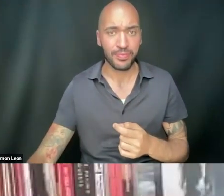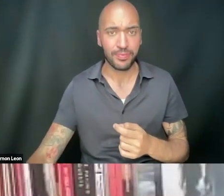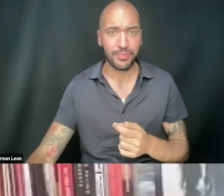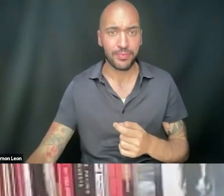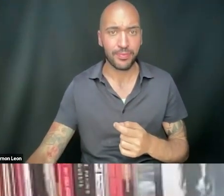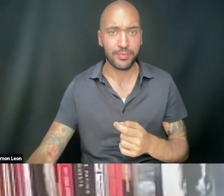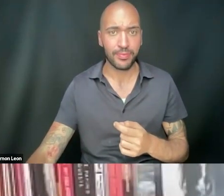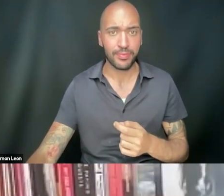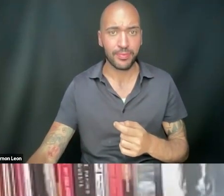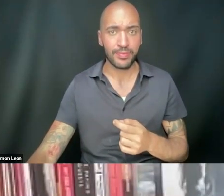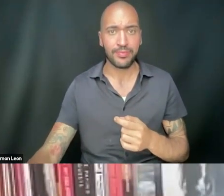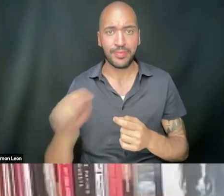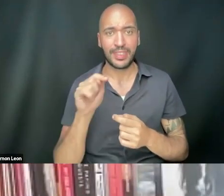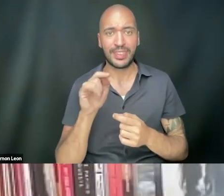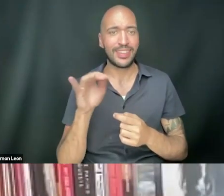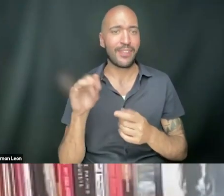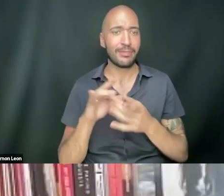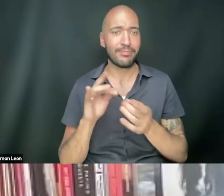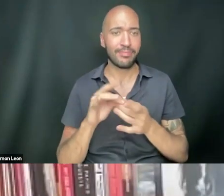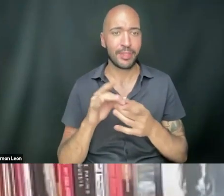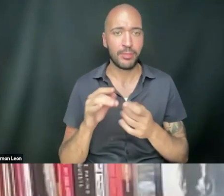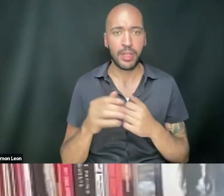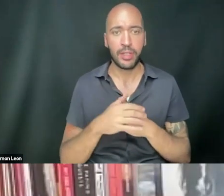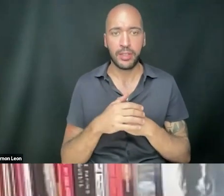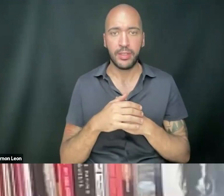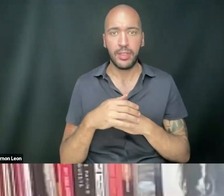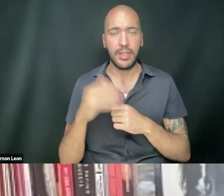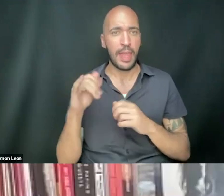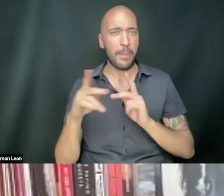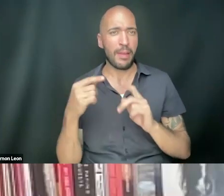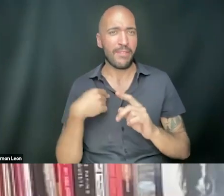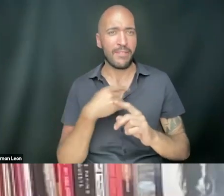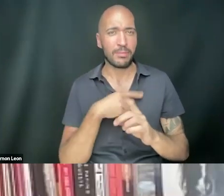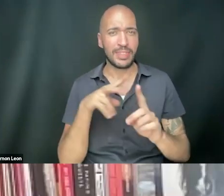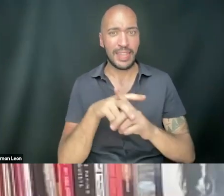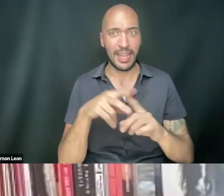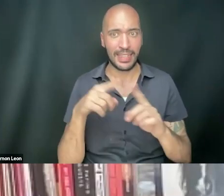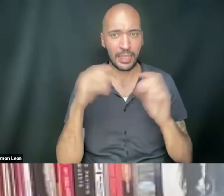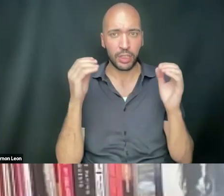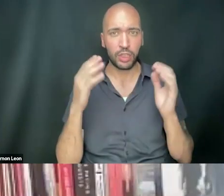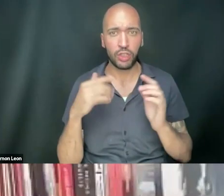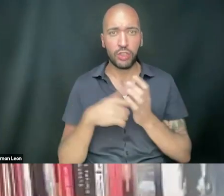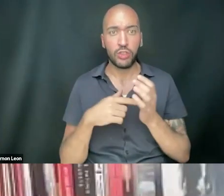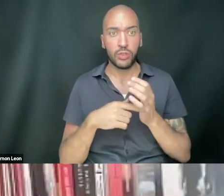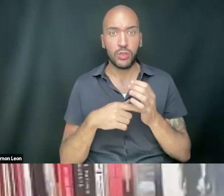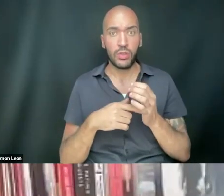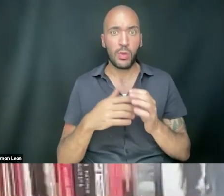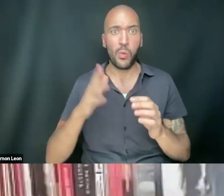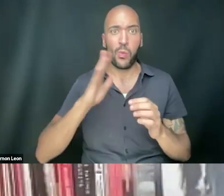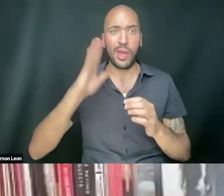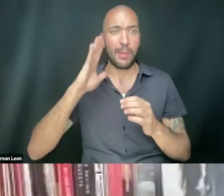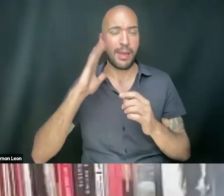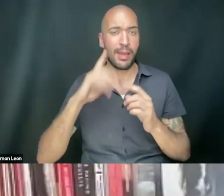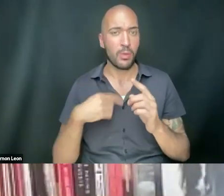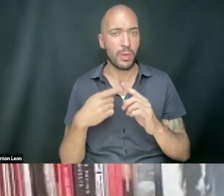just the folks that I have been assigning as a teacher, right? Like, way back when I